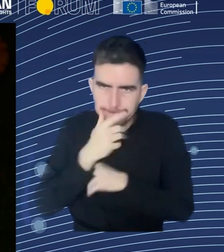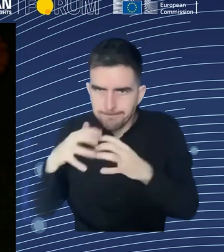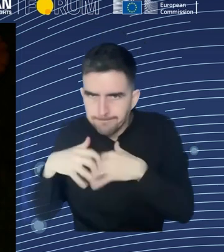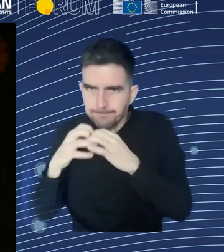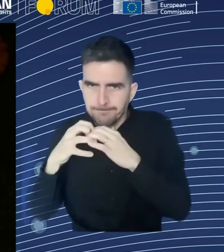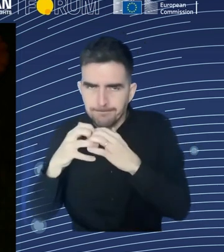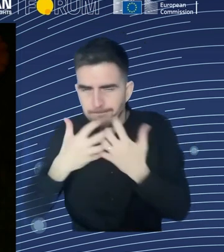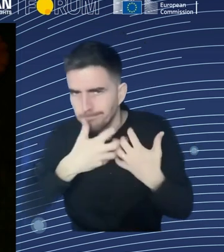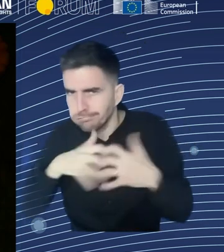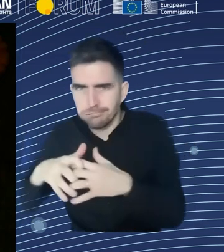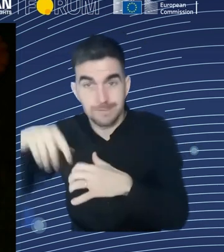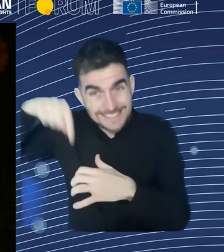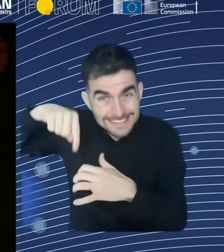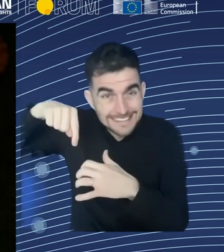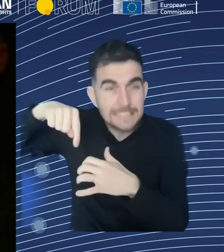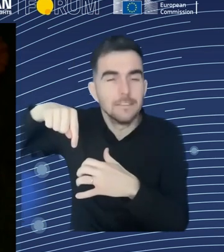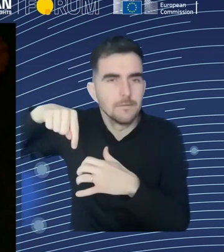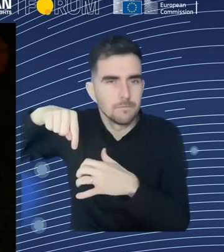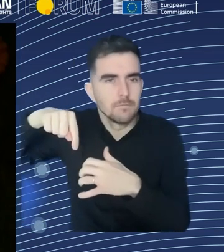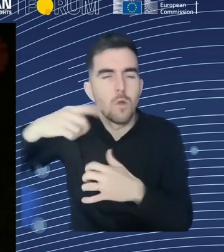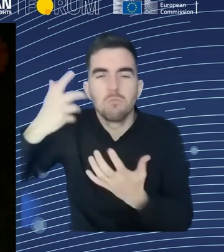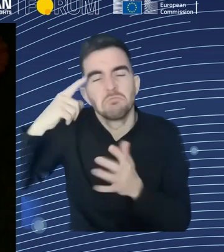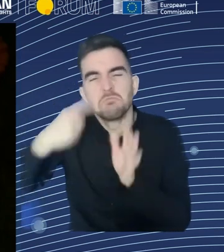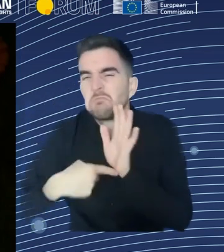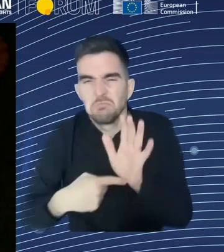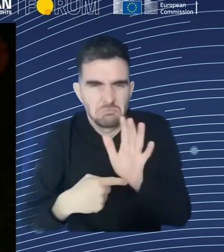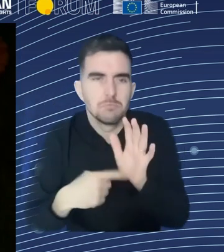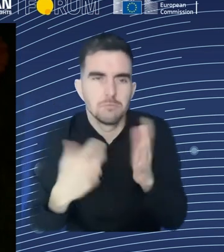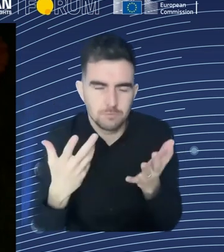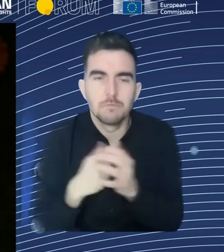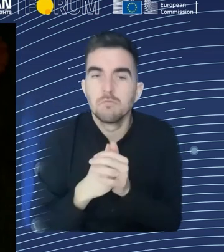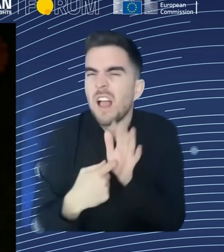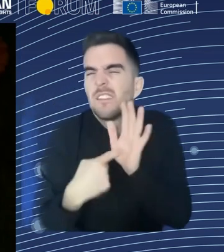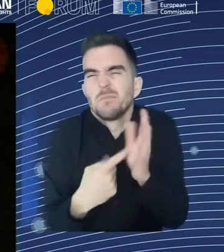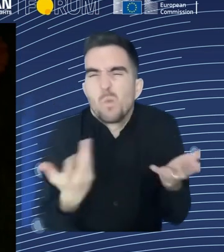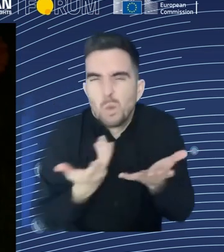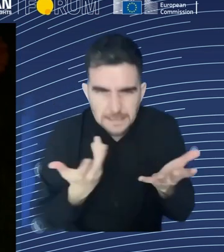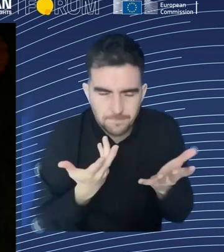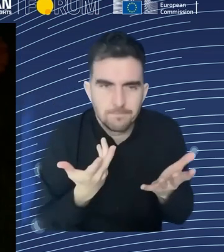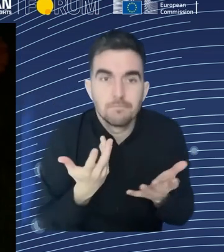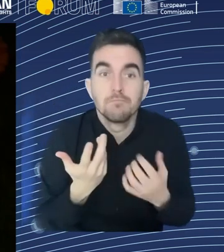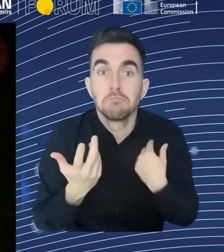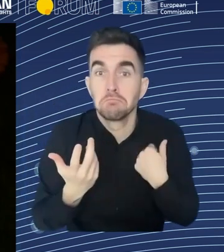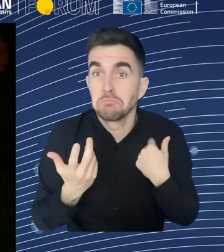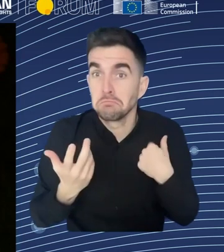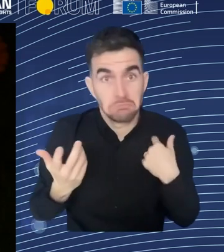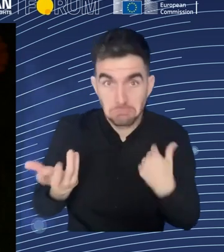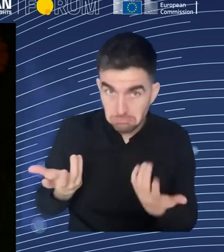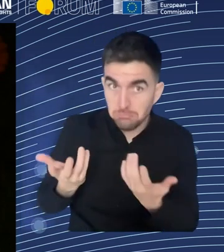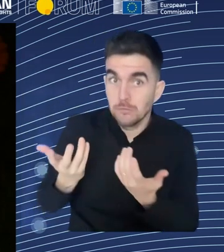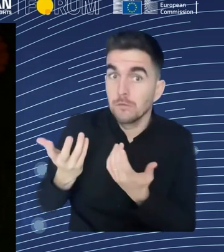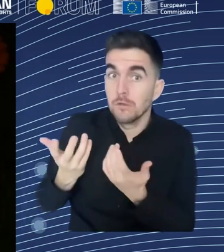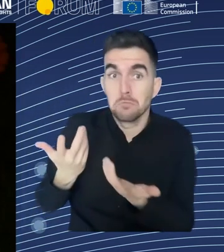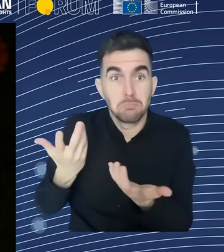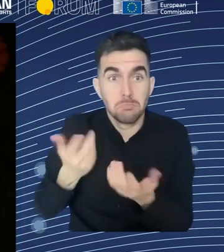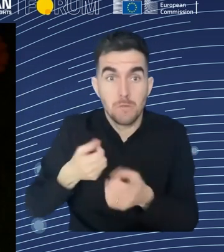employee or the, workers, you know, if this tools is used to mediate relationship or it